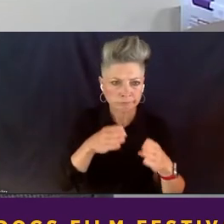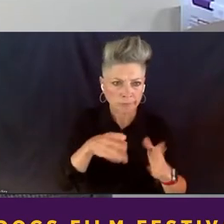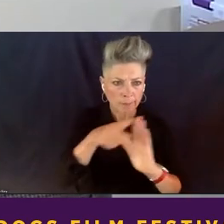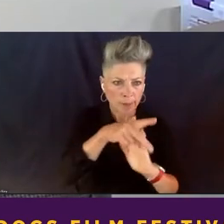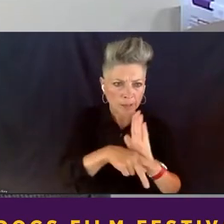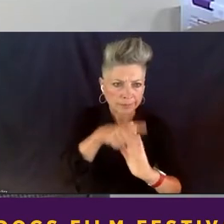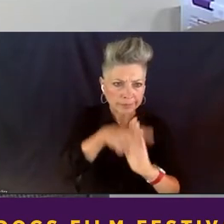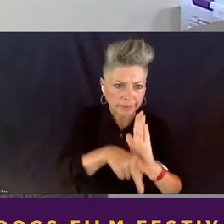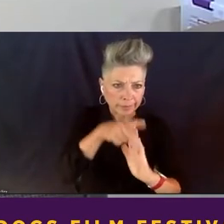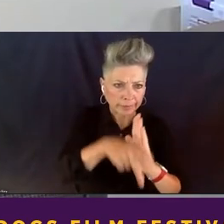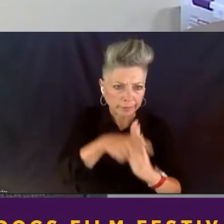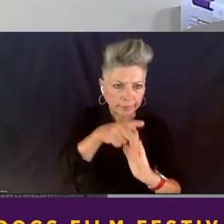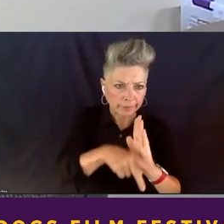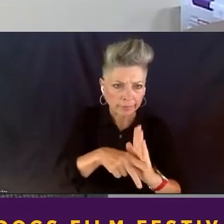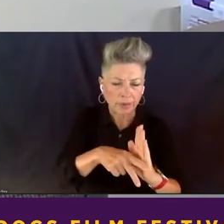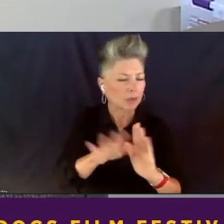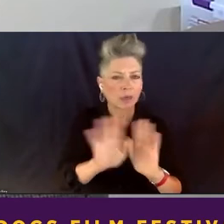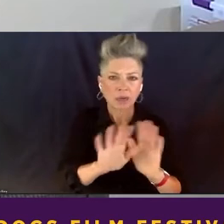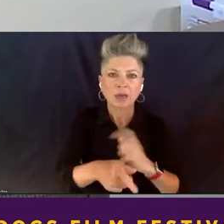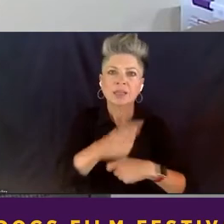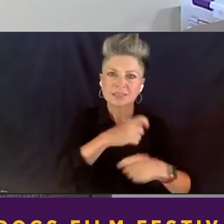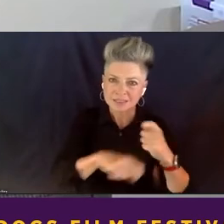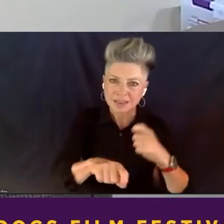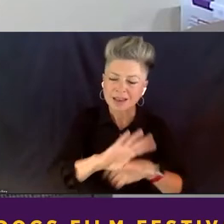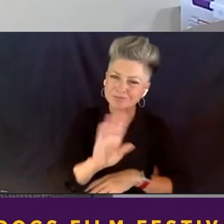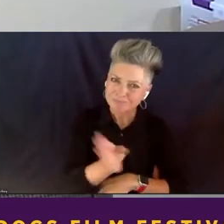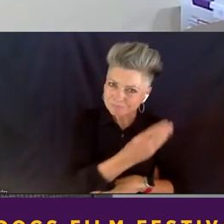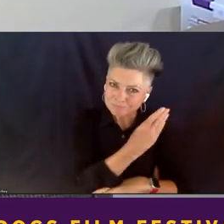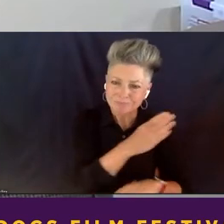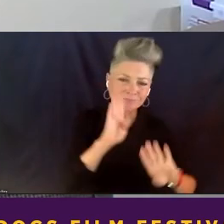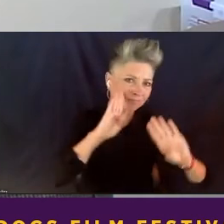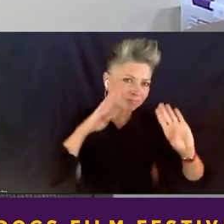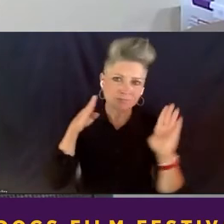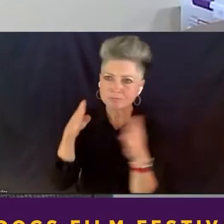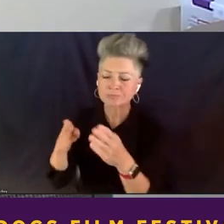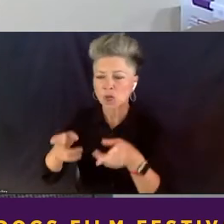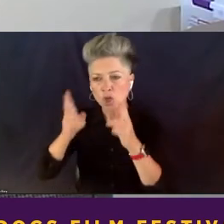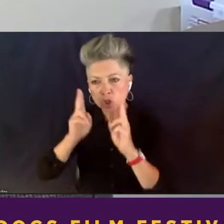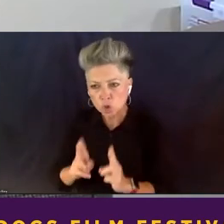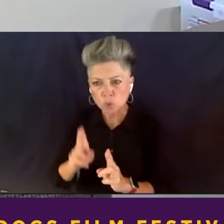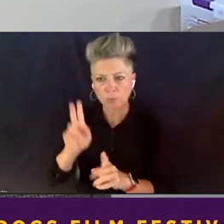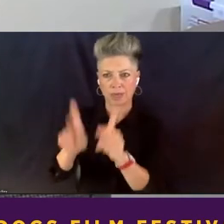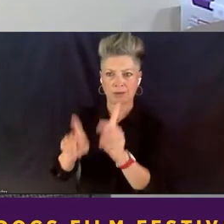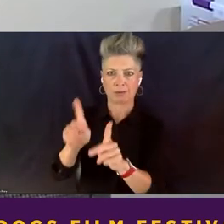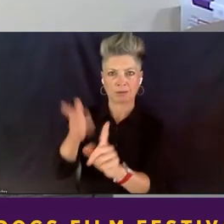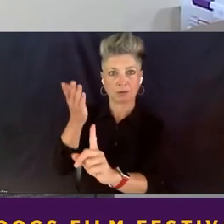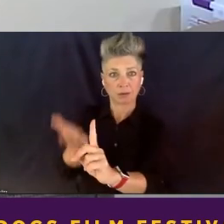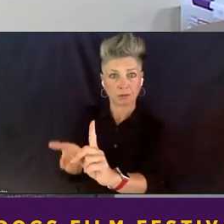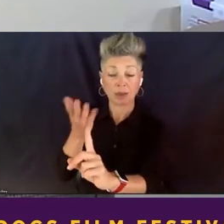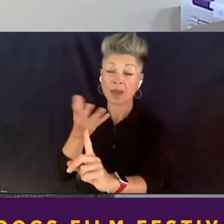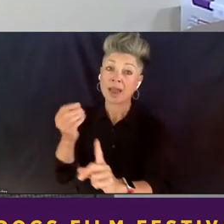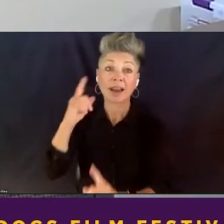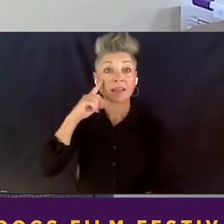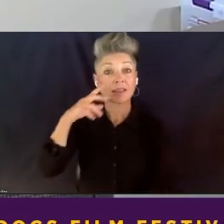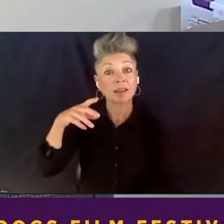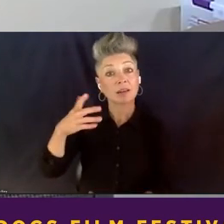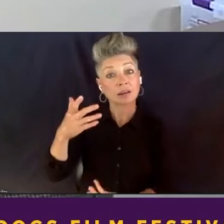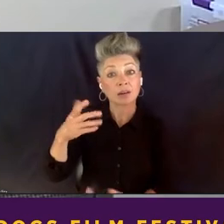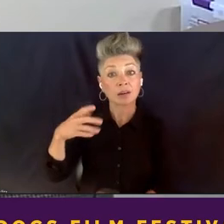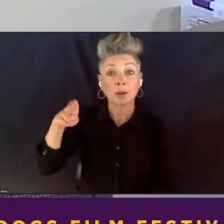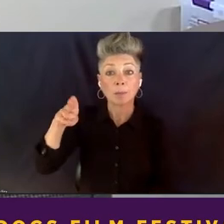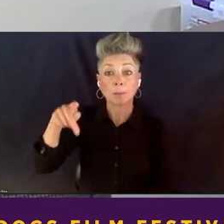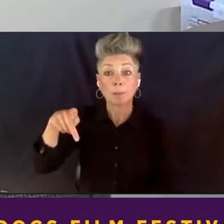but lock in on the human condition. And I think in public media, what we do best is when we,